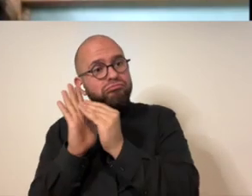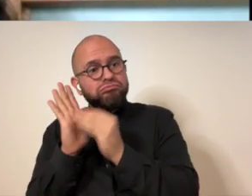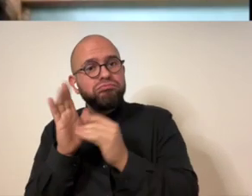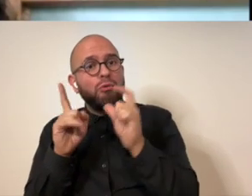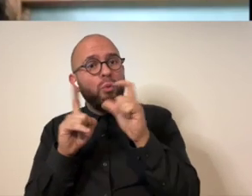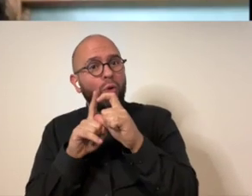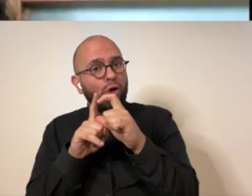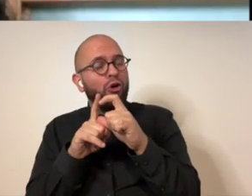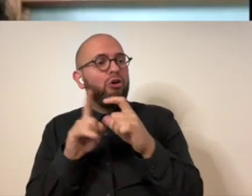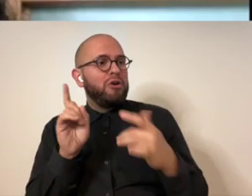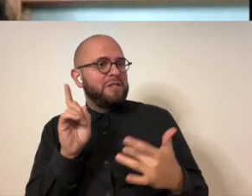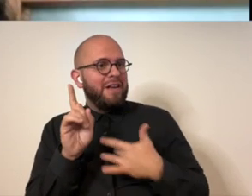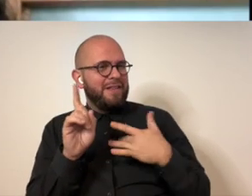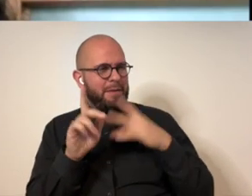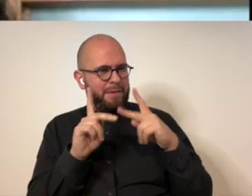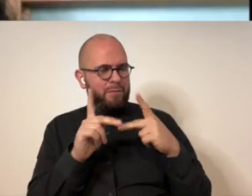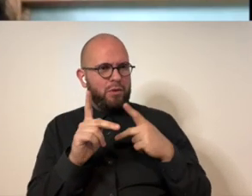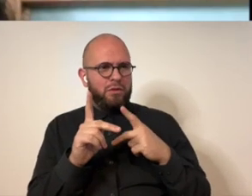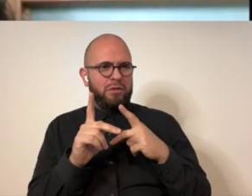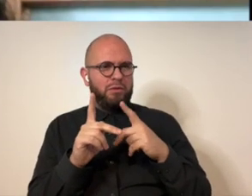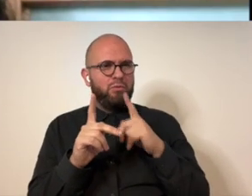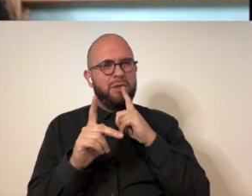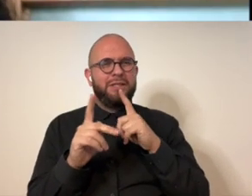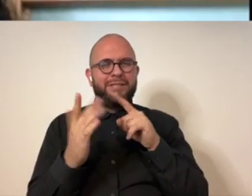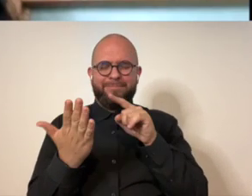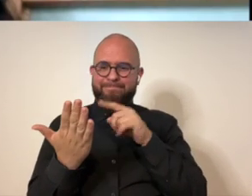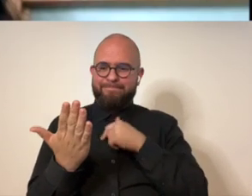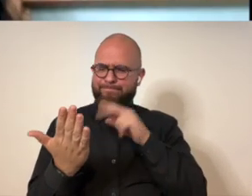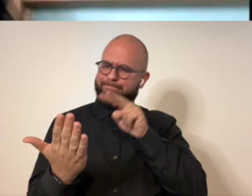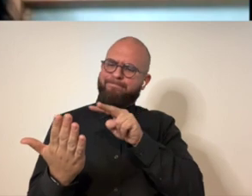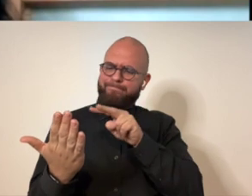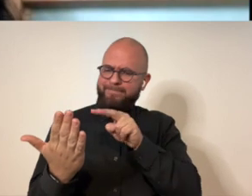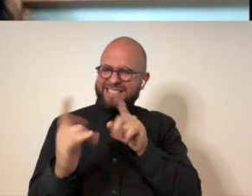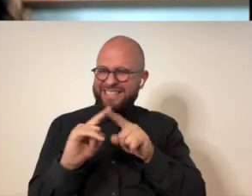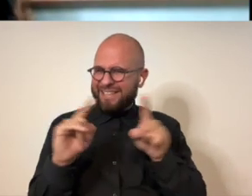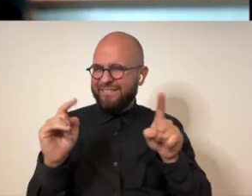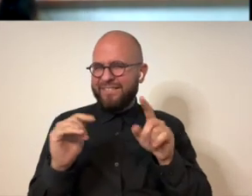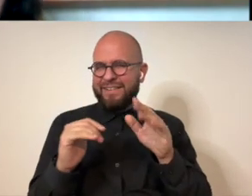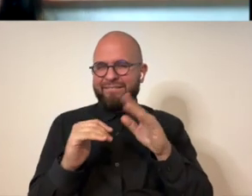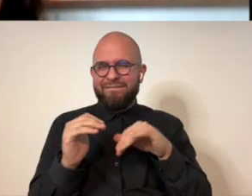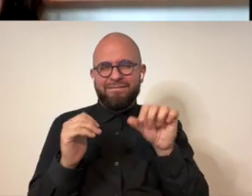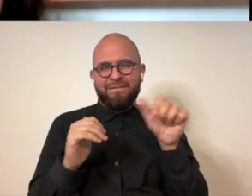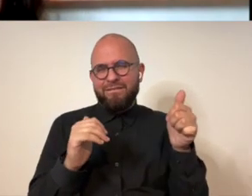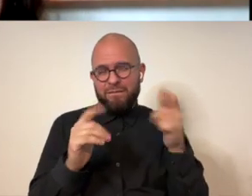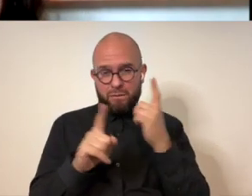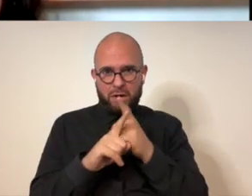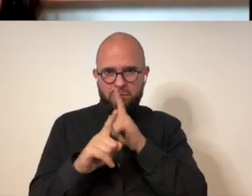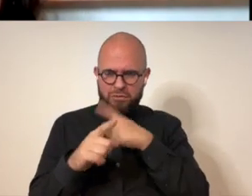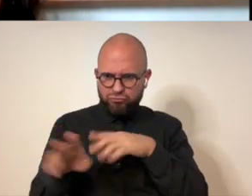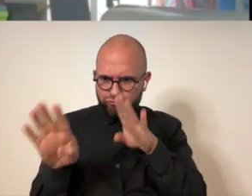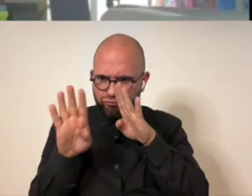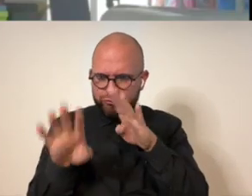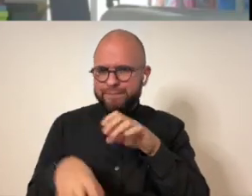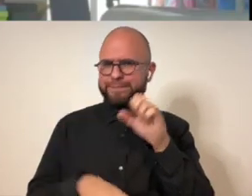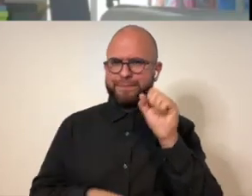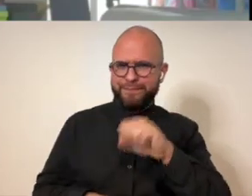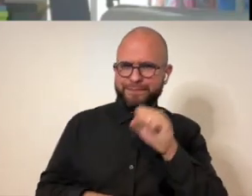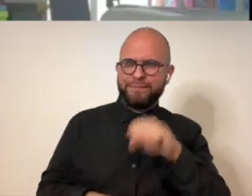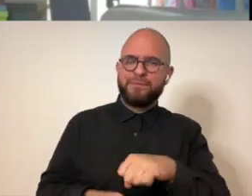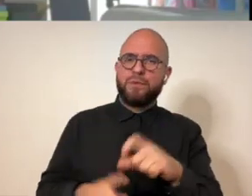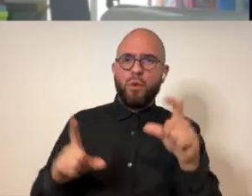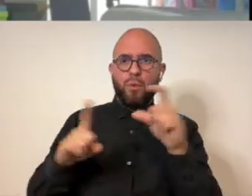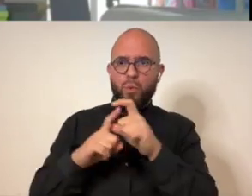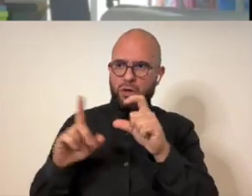that when you're putting words and that people pay different attention to the words in an artwork i think something